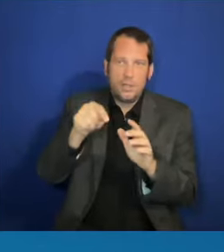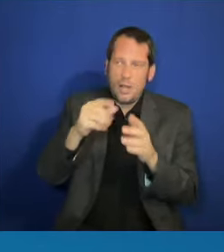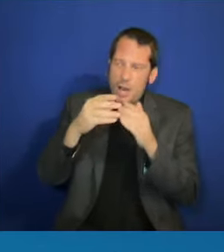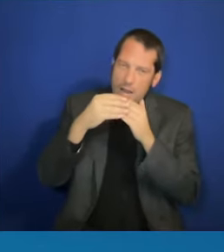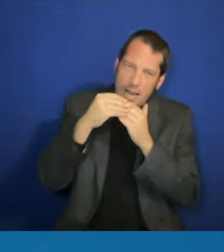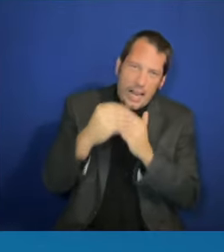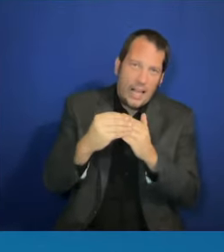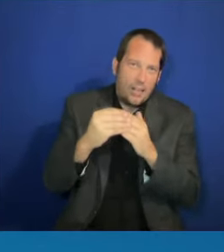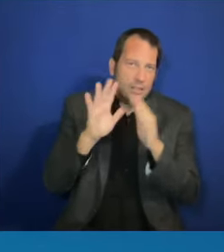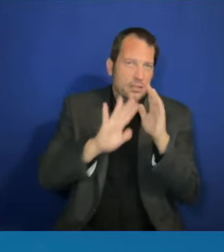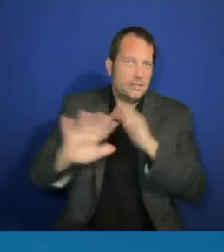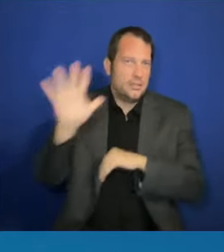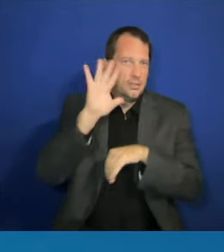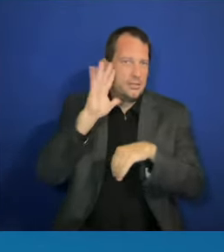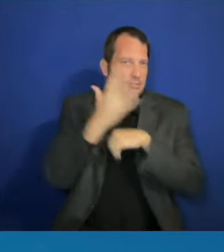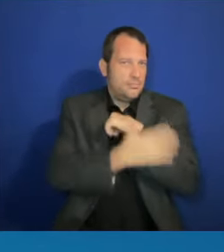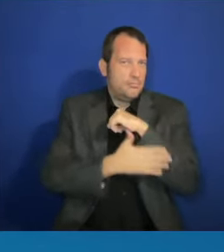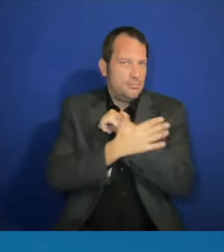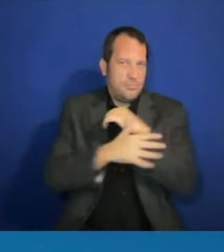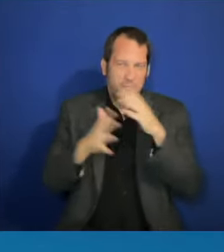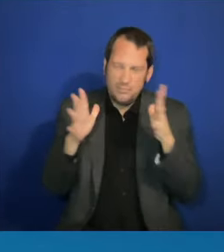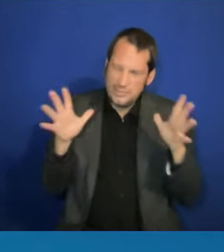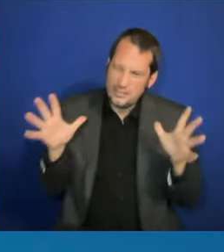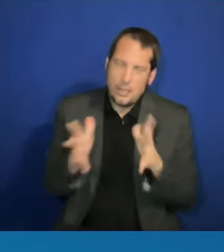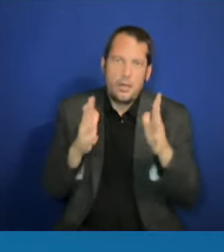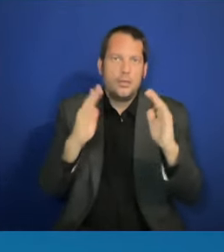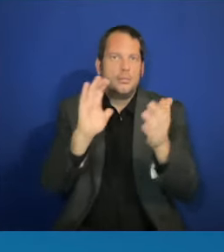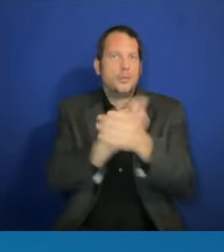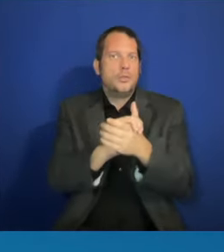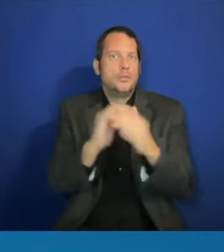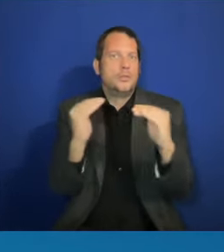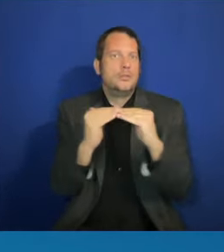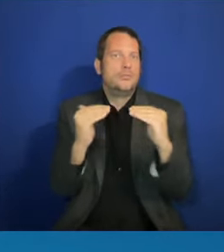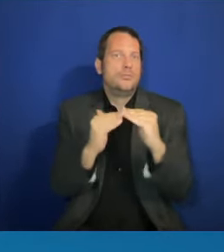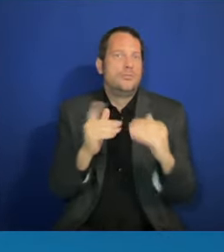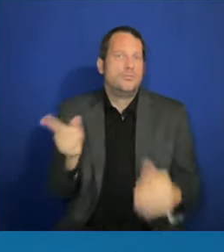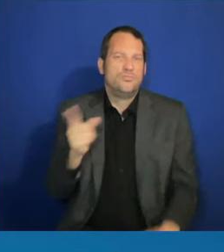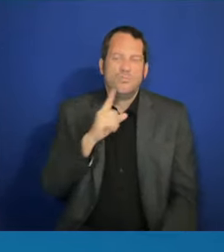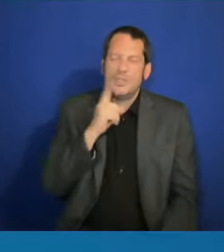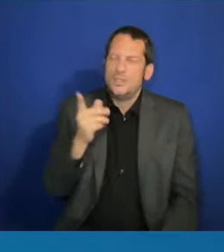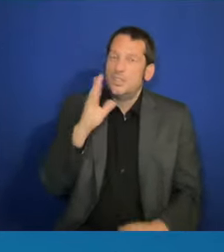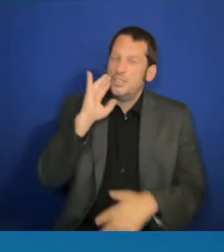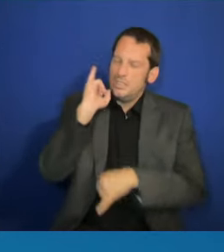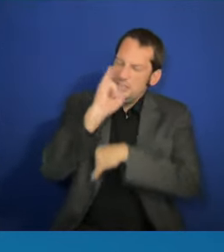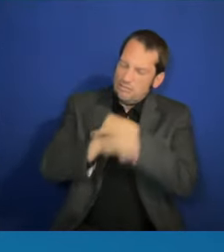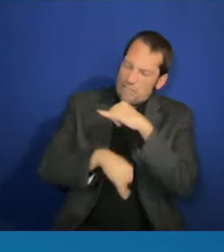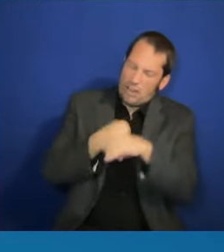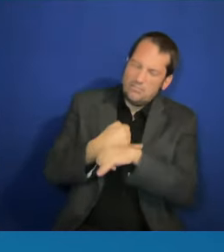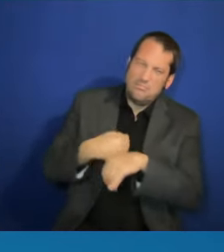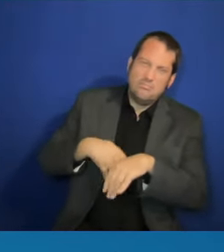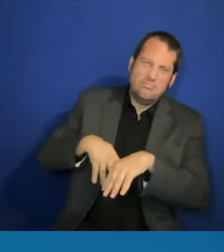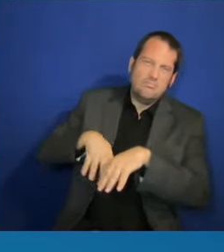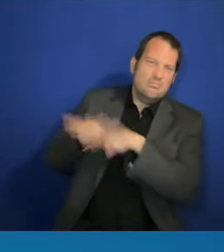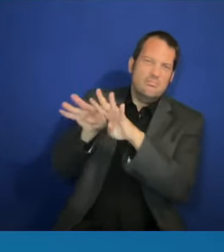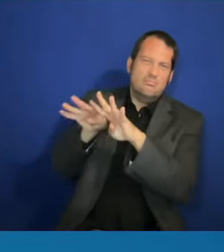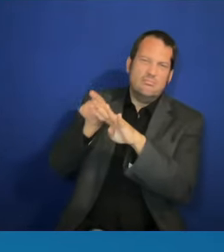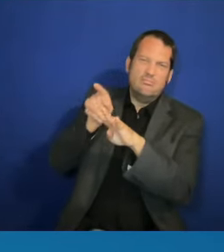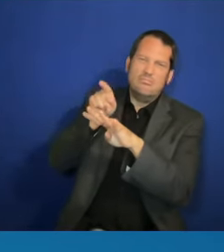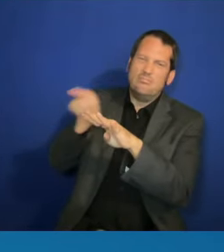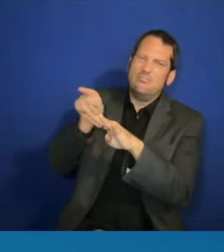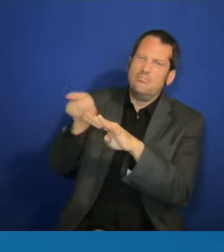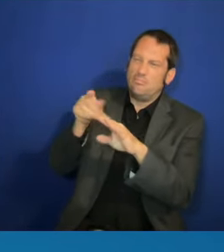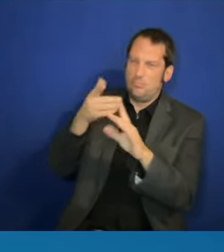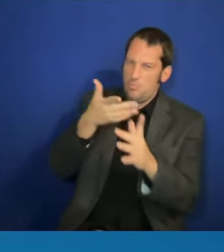She is really an international idol for youth and young women in particular, and has advocated for the Latino